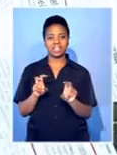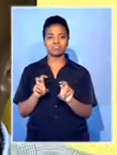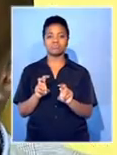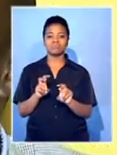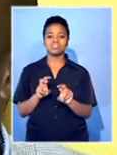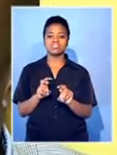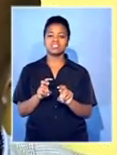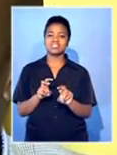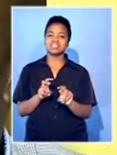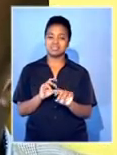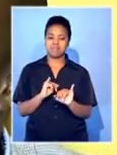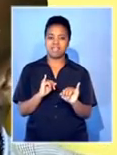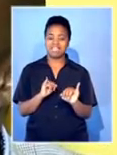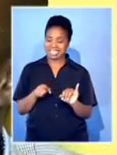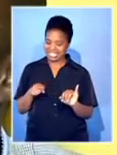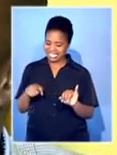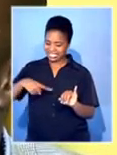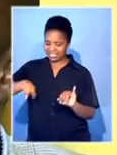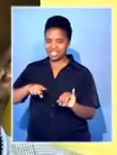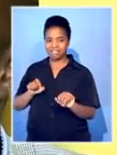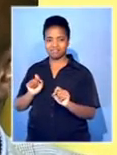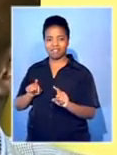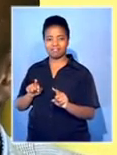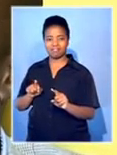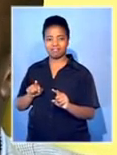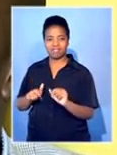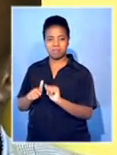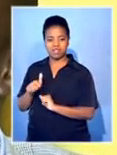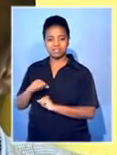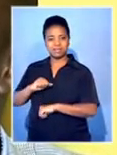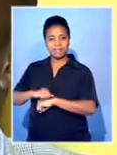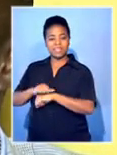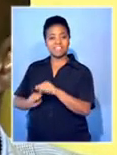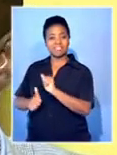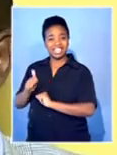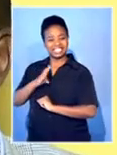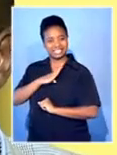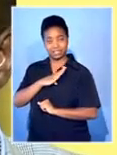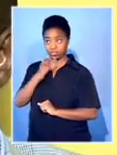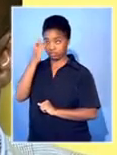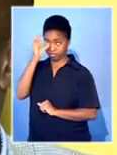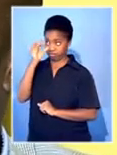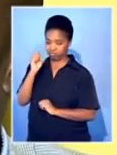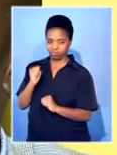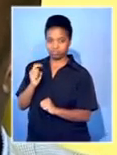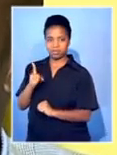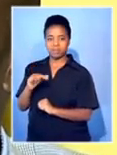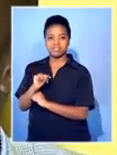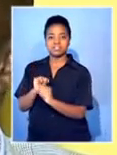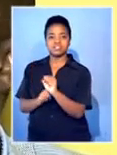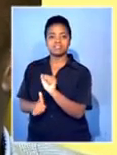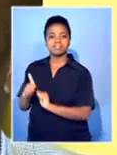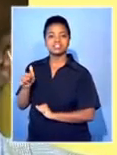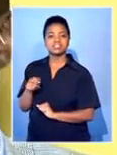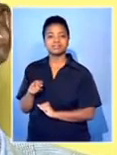partly solved. To resolve the issues of armed rebellion in Congo, you need to strengthen the military capability of the state, and the ability of